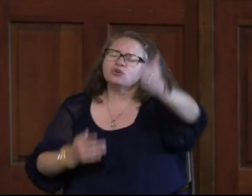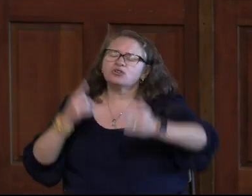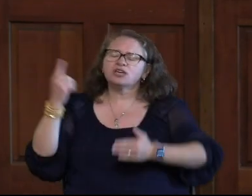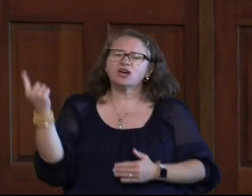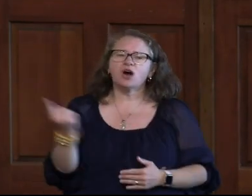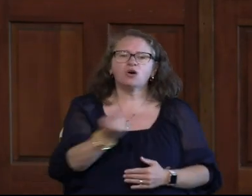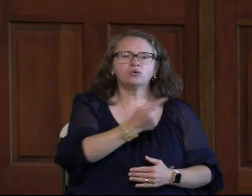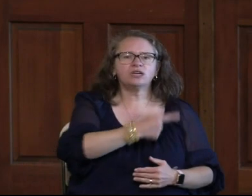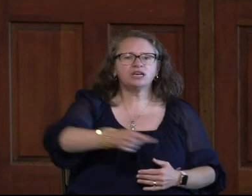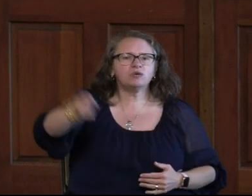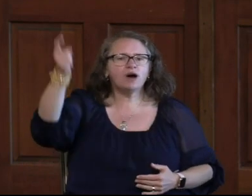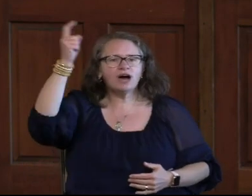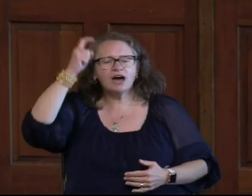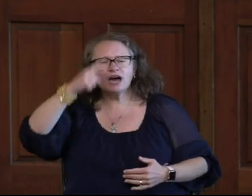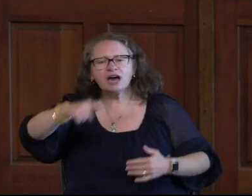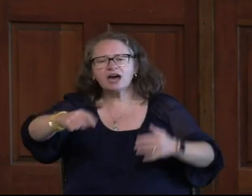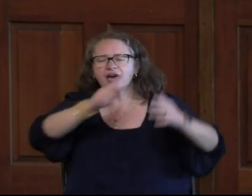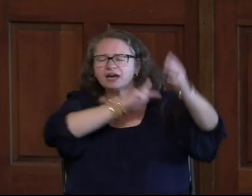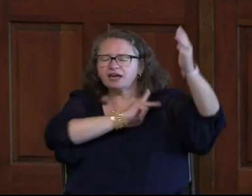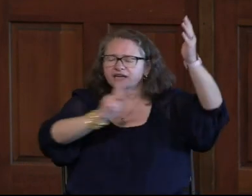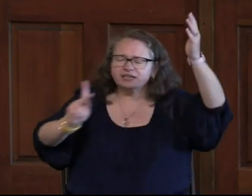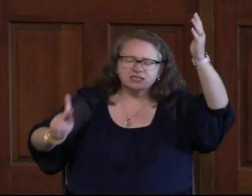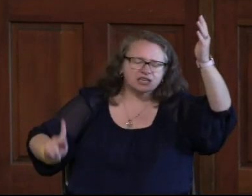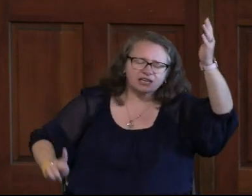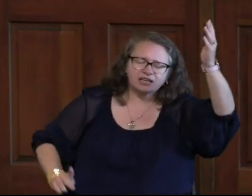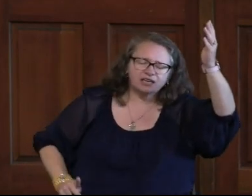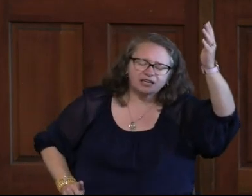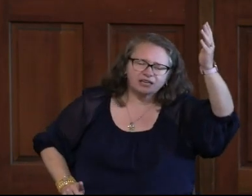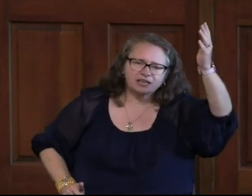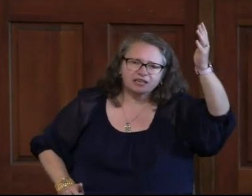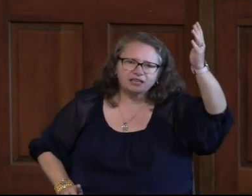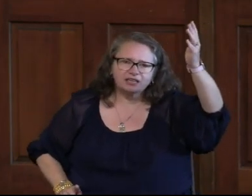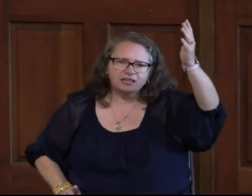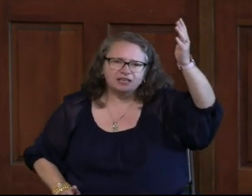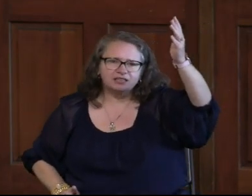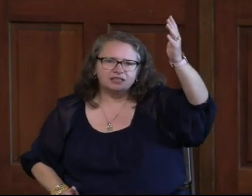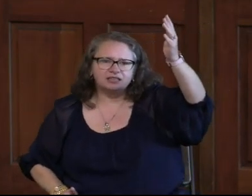you, the only wise King.